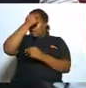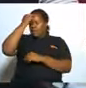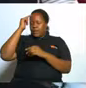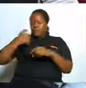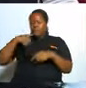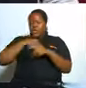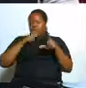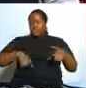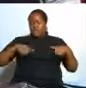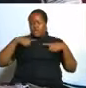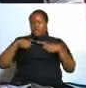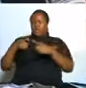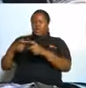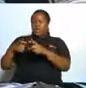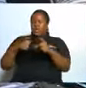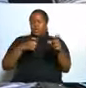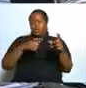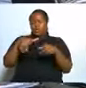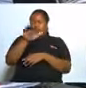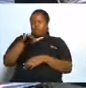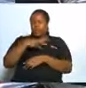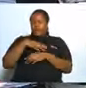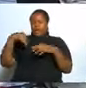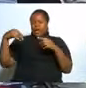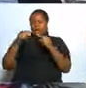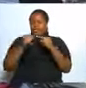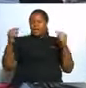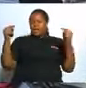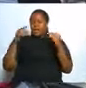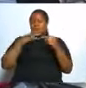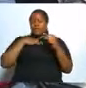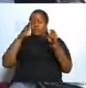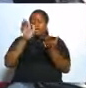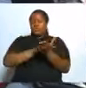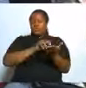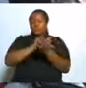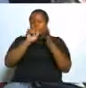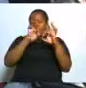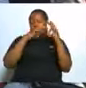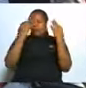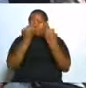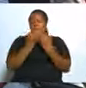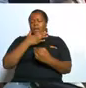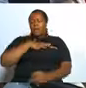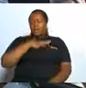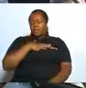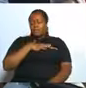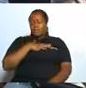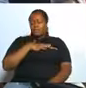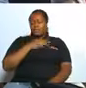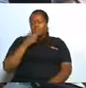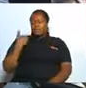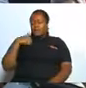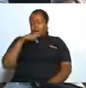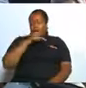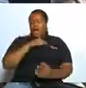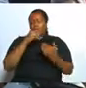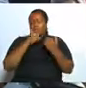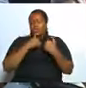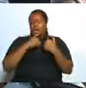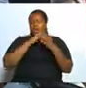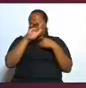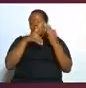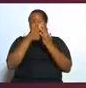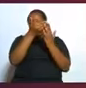the enemy is seeking to destroy our families we've heard some specific requests